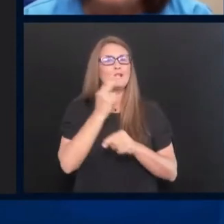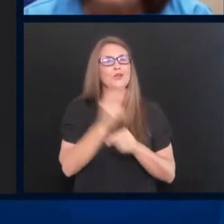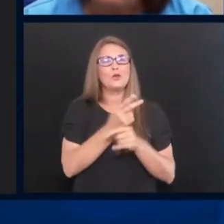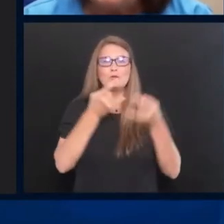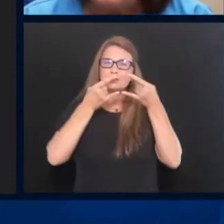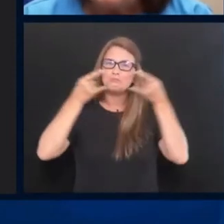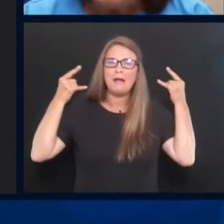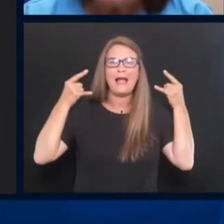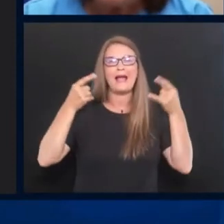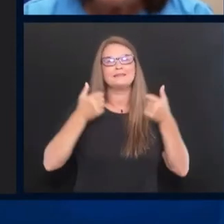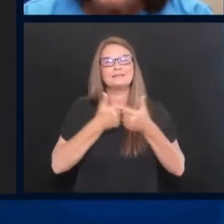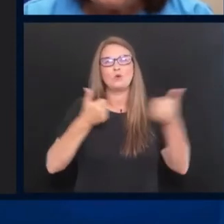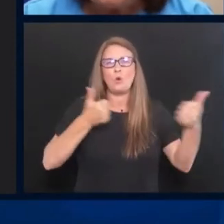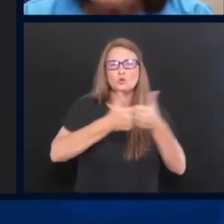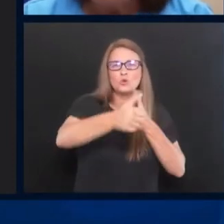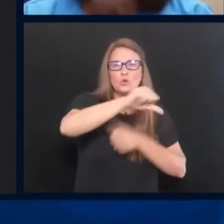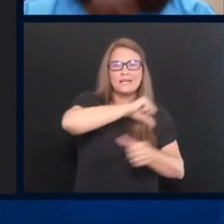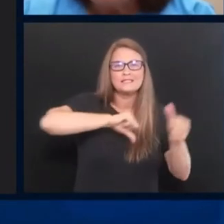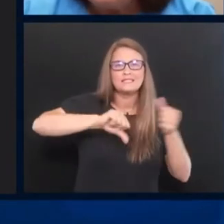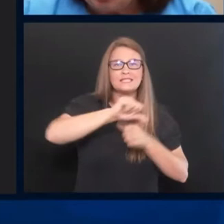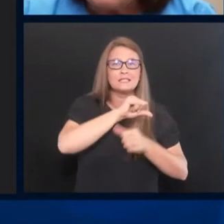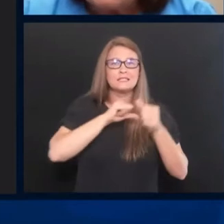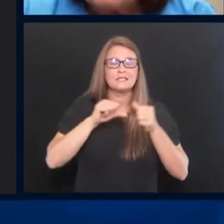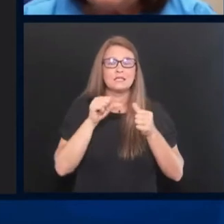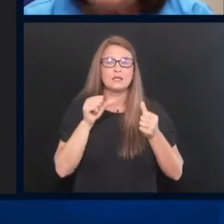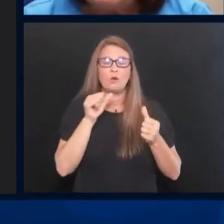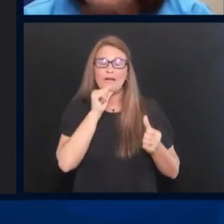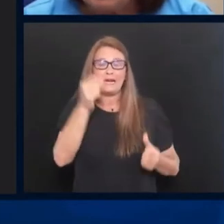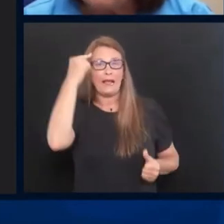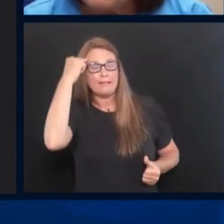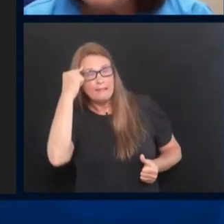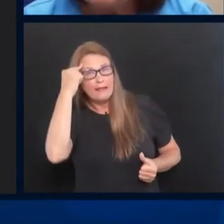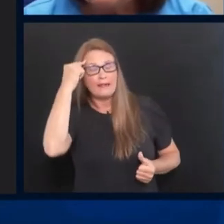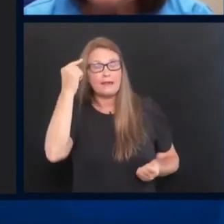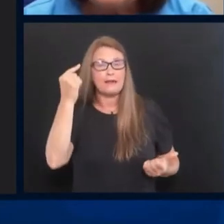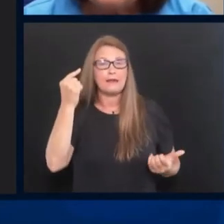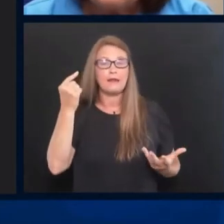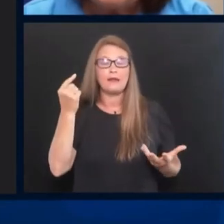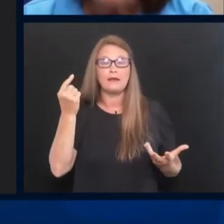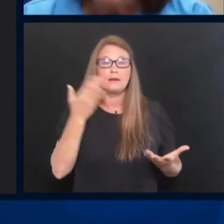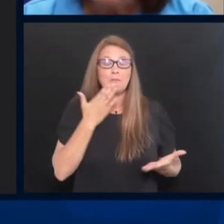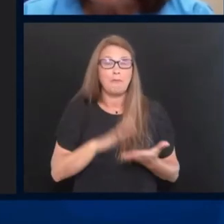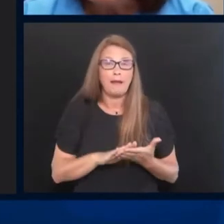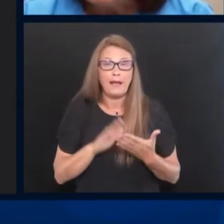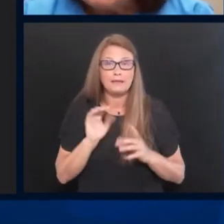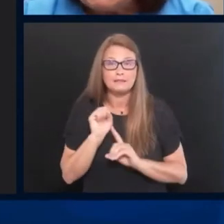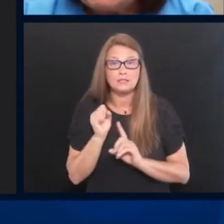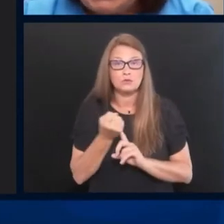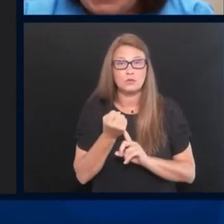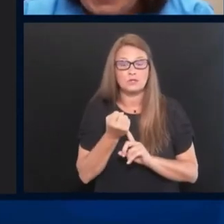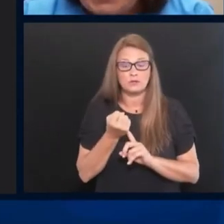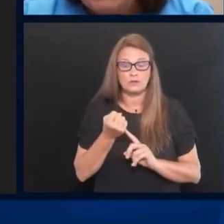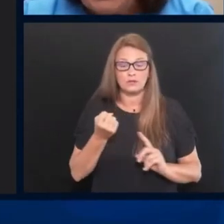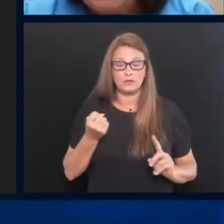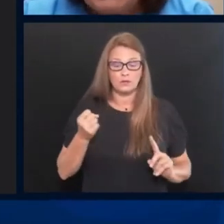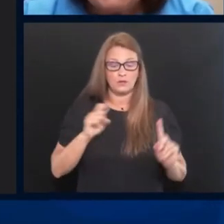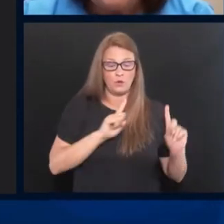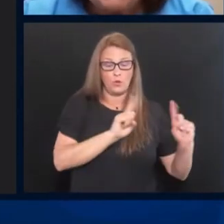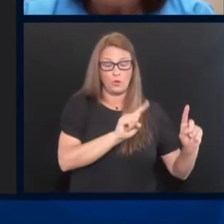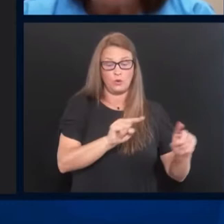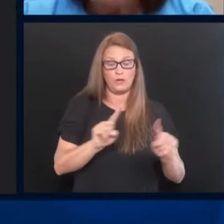social distancing. So we didn't give it a thought. We went. This place is a place that